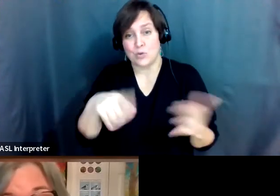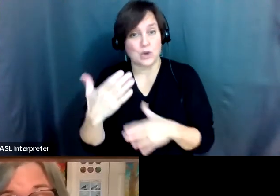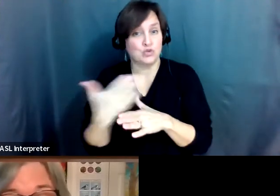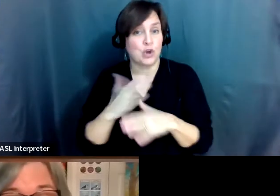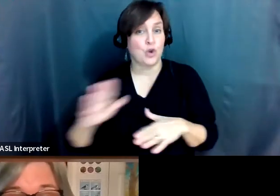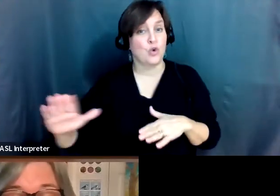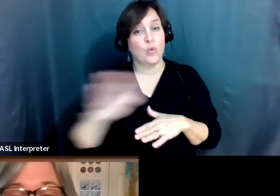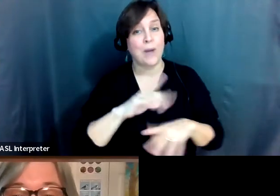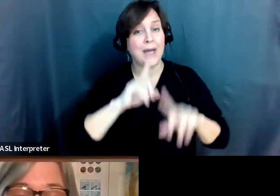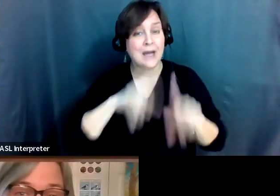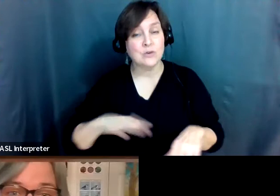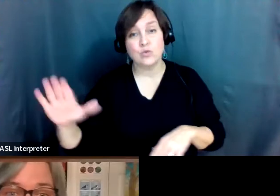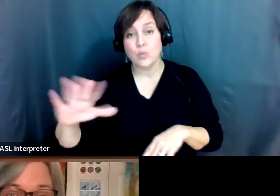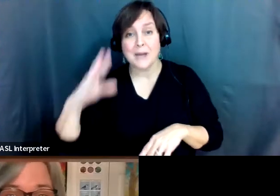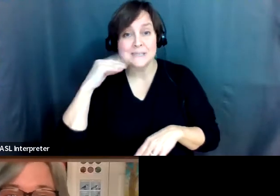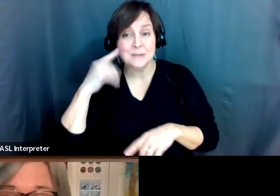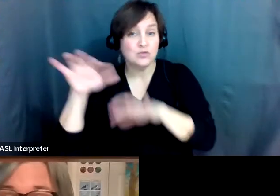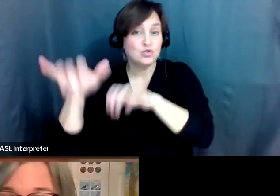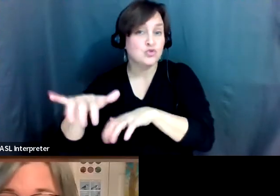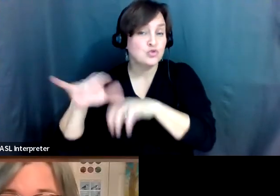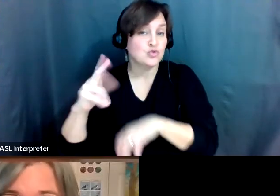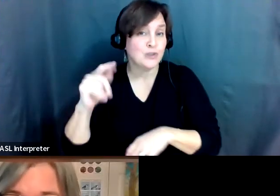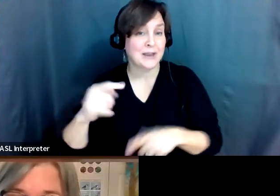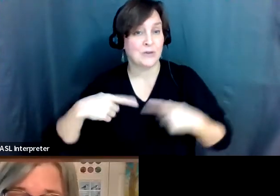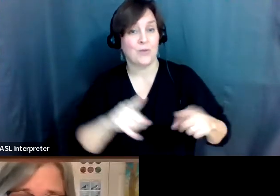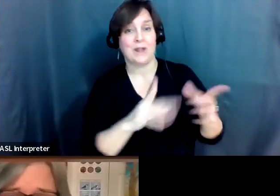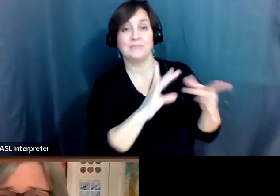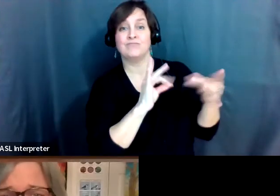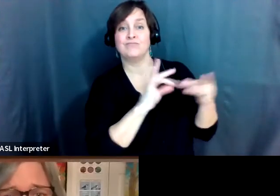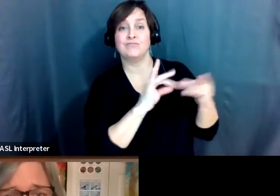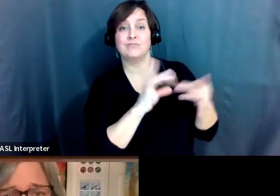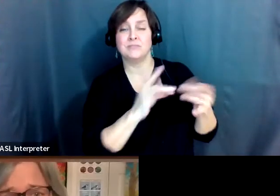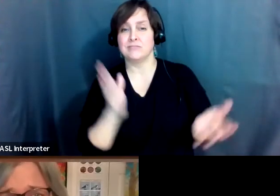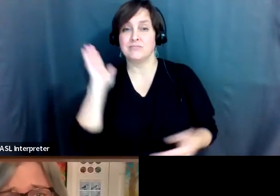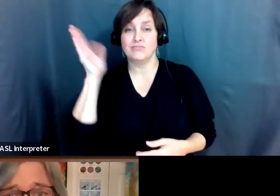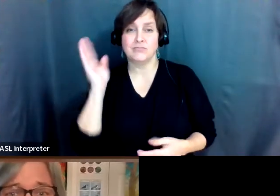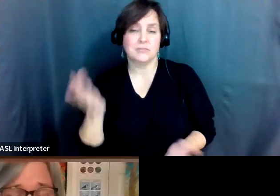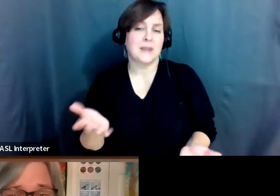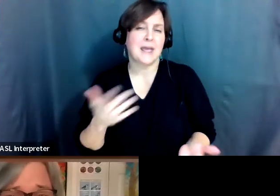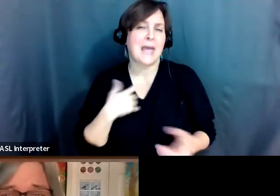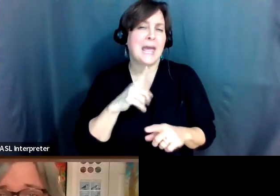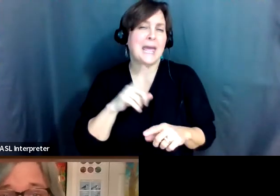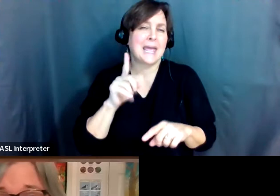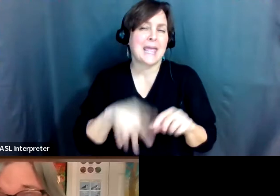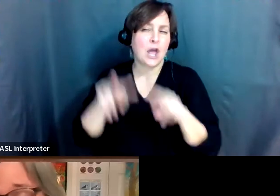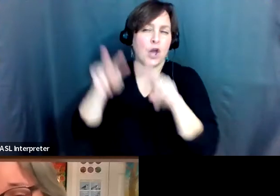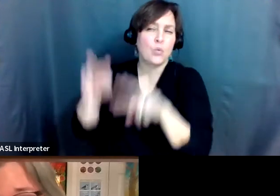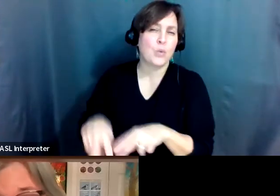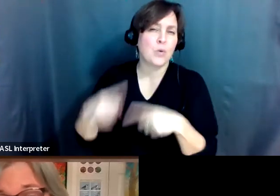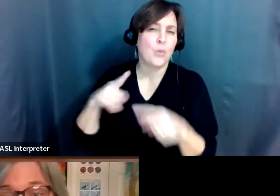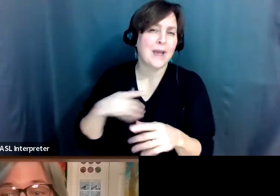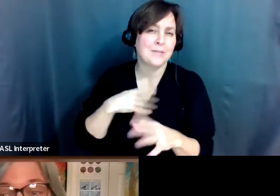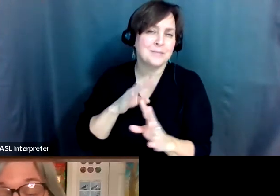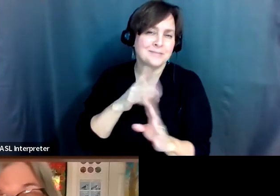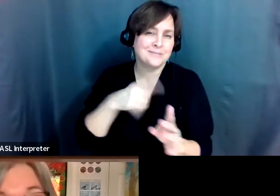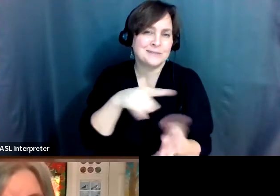your answers and your experiences as we go through this conversation, I won't be able to look at the chat as we talk. I can't do two